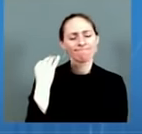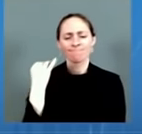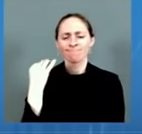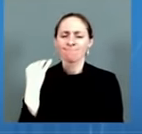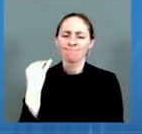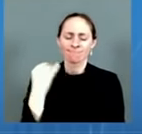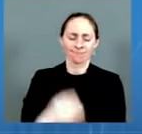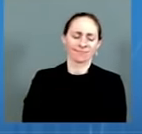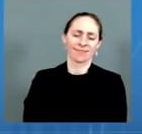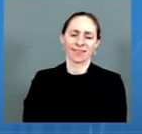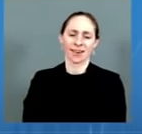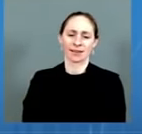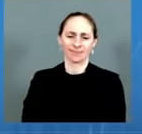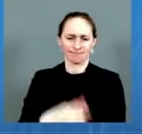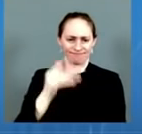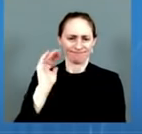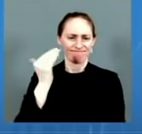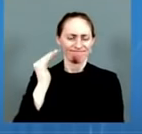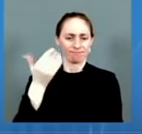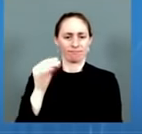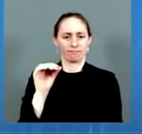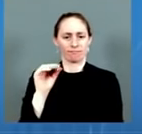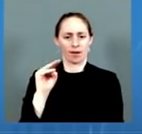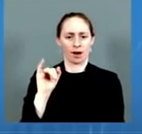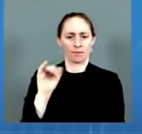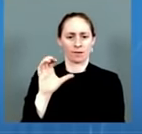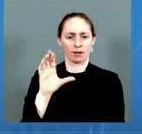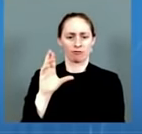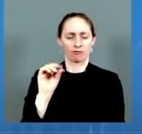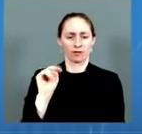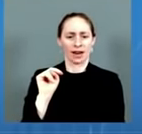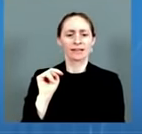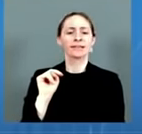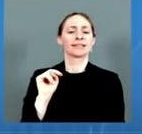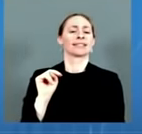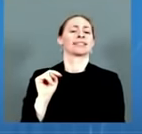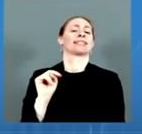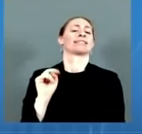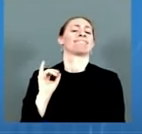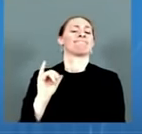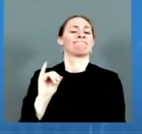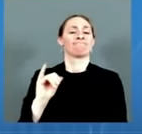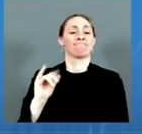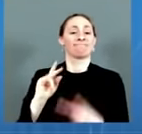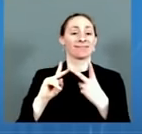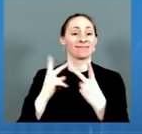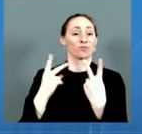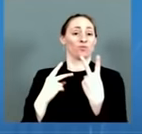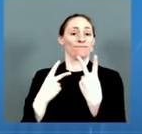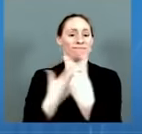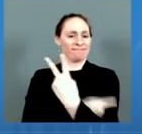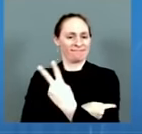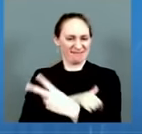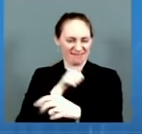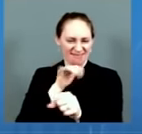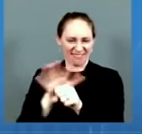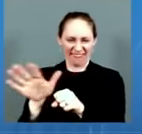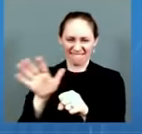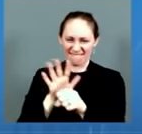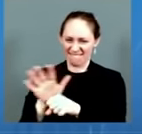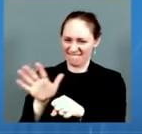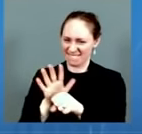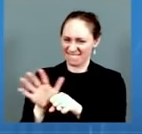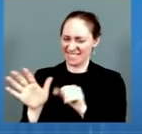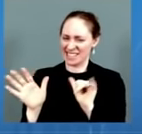vaccine and reduces overall protection, I wanted to ask about those who are not eligible for boosters, namely adolescents aged 12 to